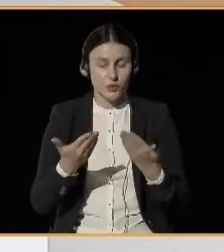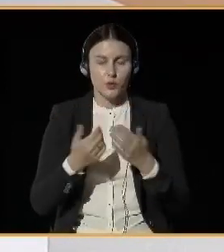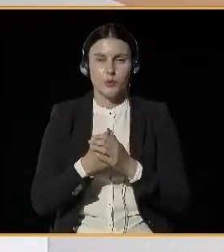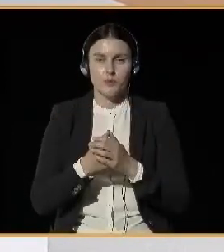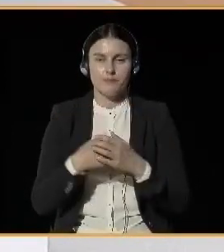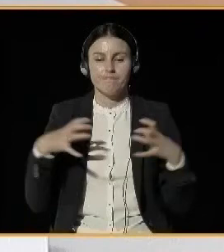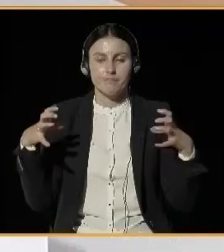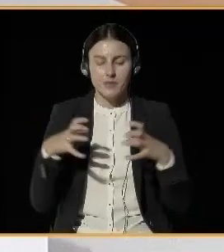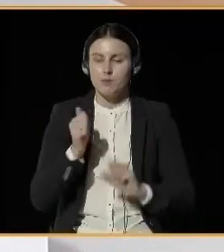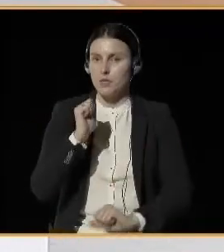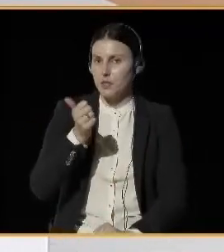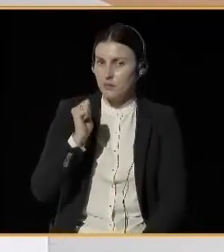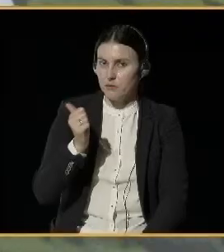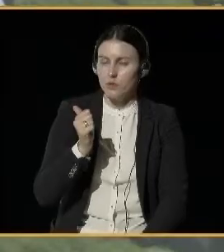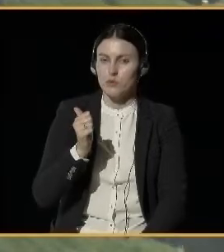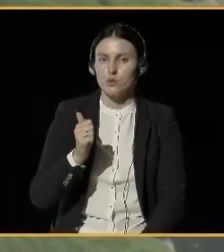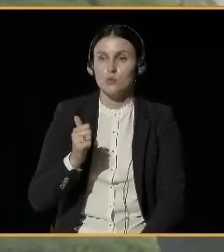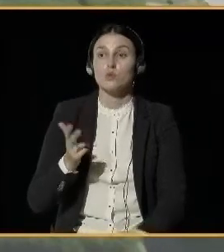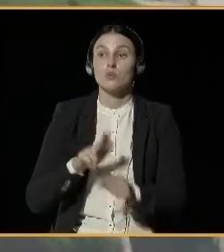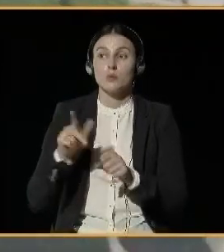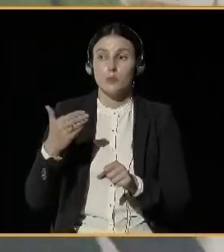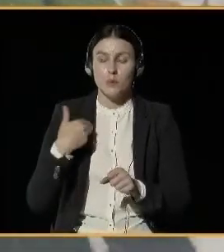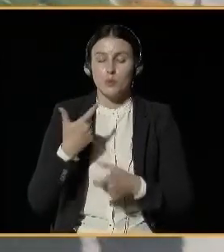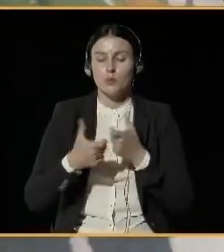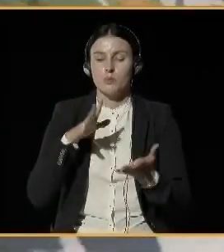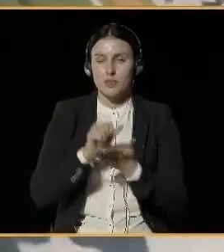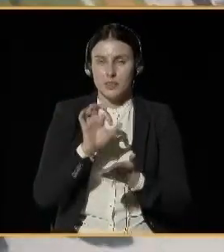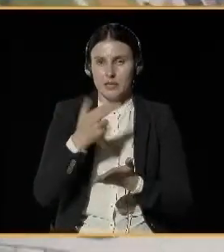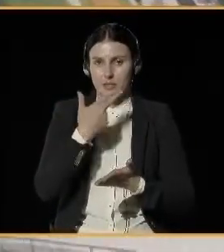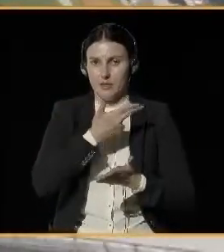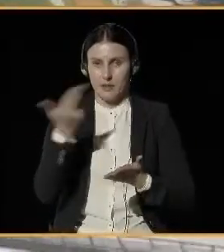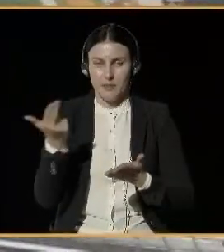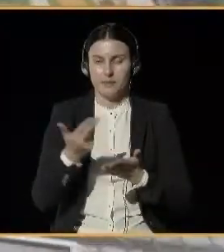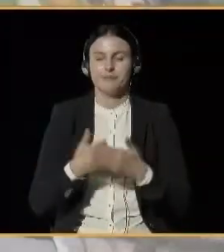environment. Thank you very much. Thank you